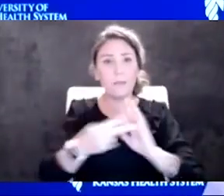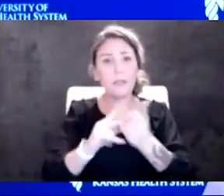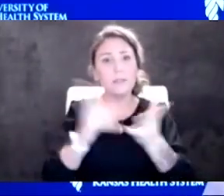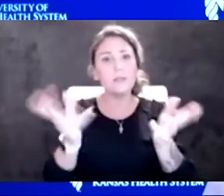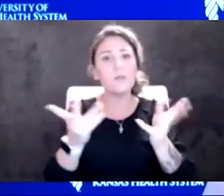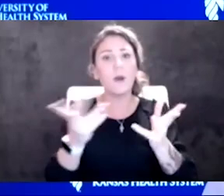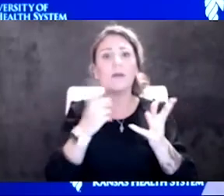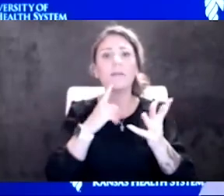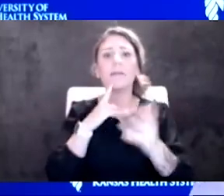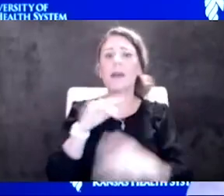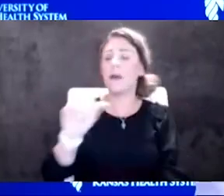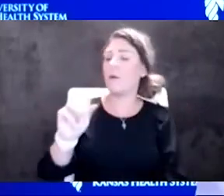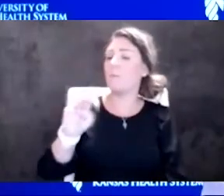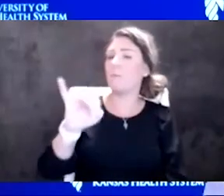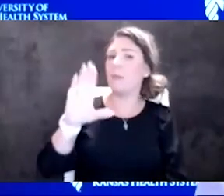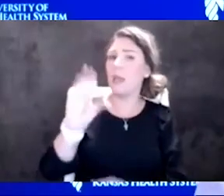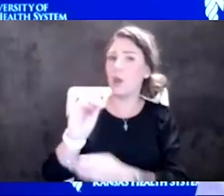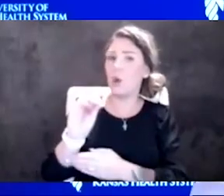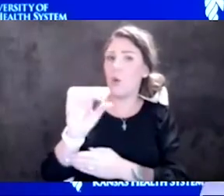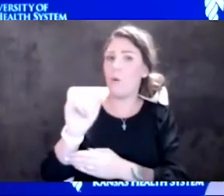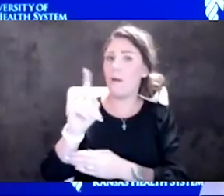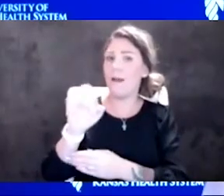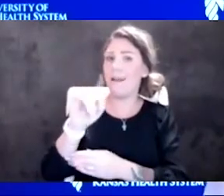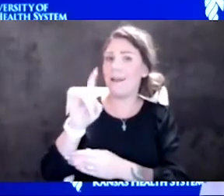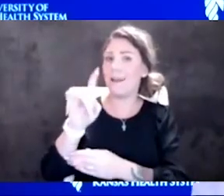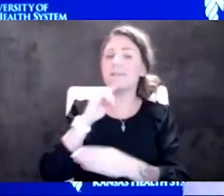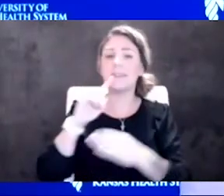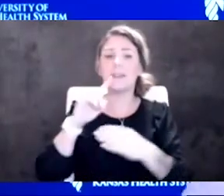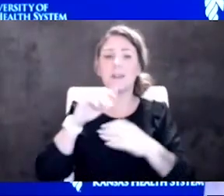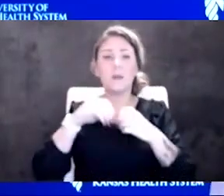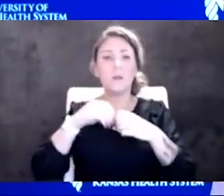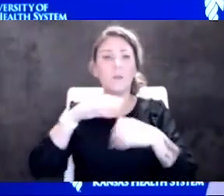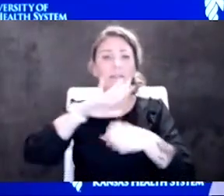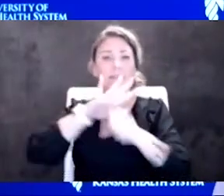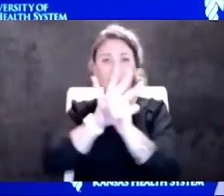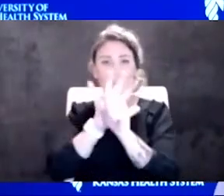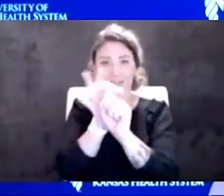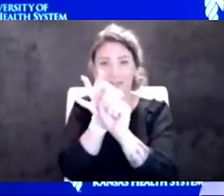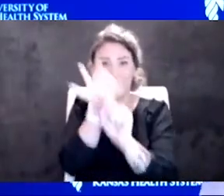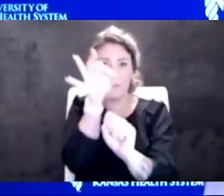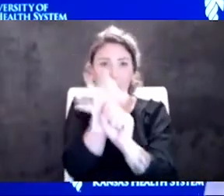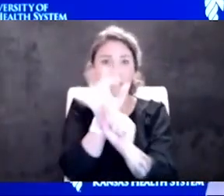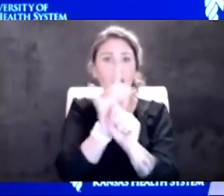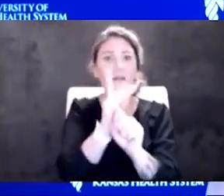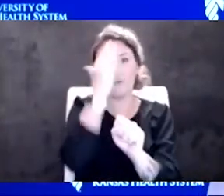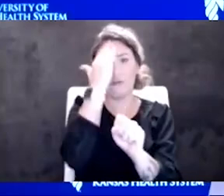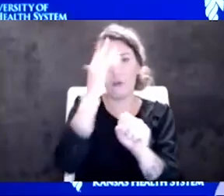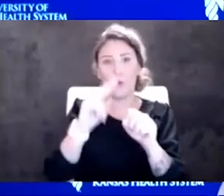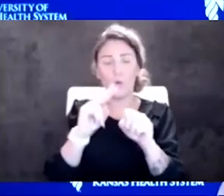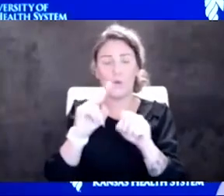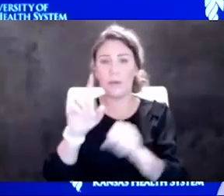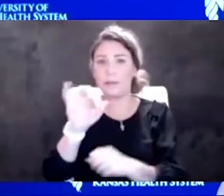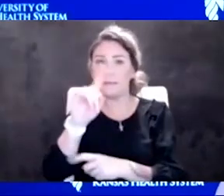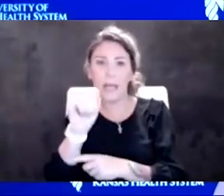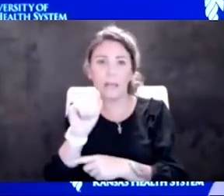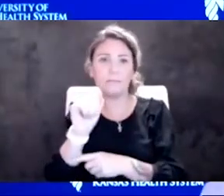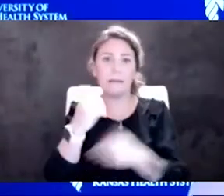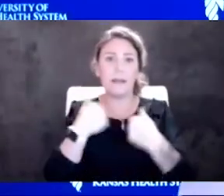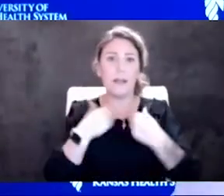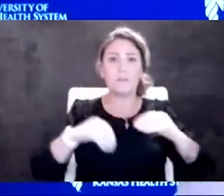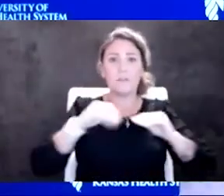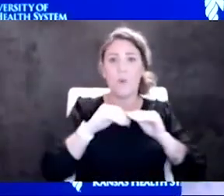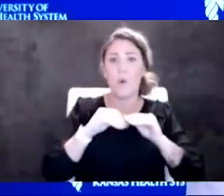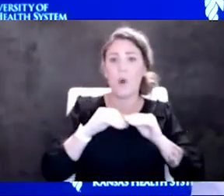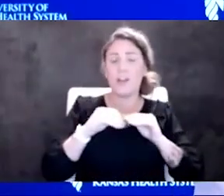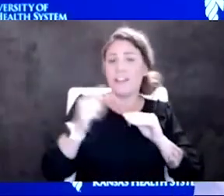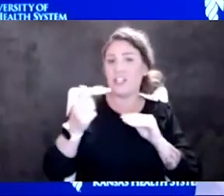acid substitutions in spike. There are those changes. We know that Delta, you know, maybe packages more of the genomic material in